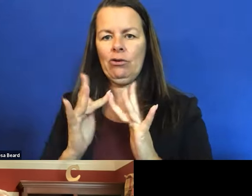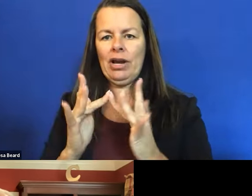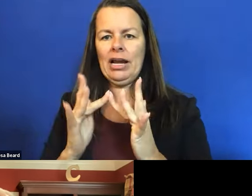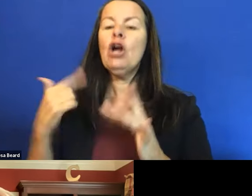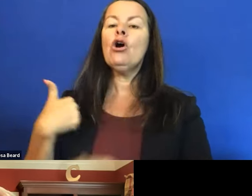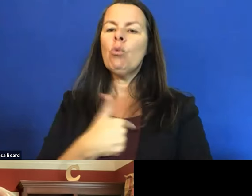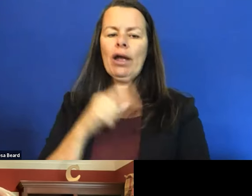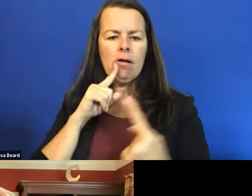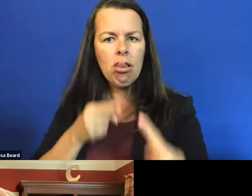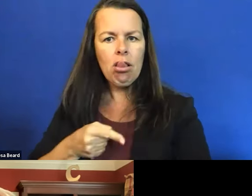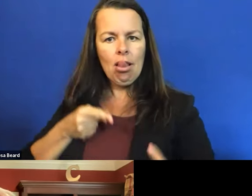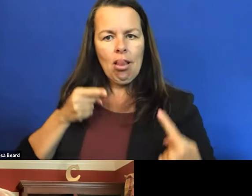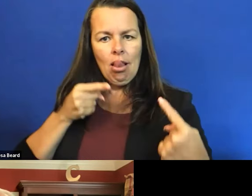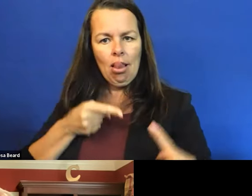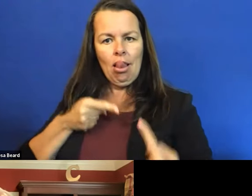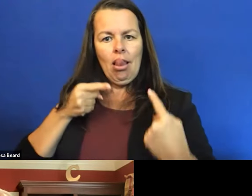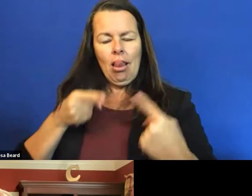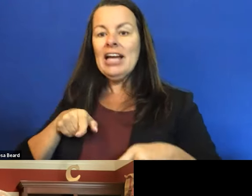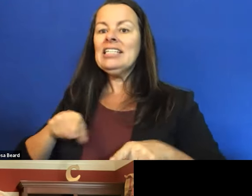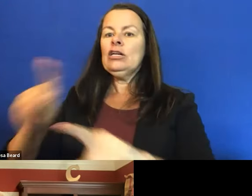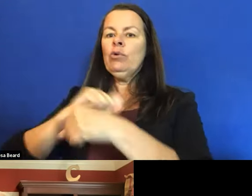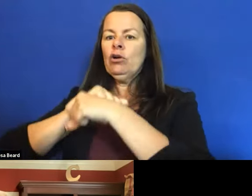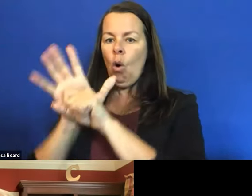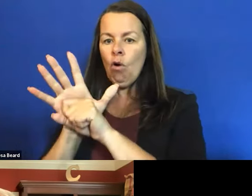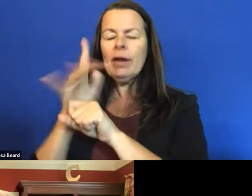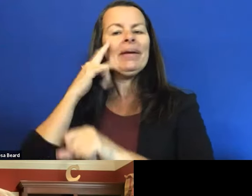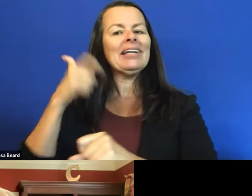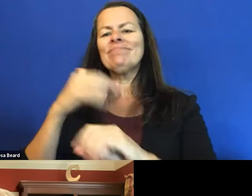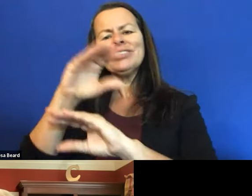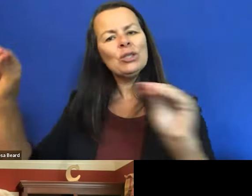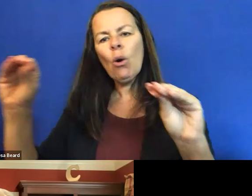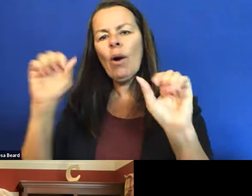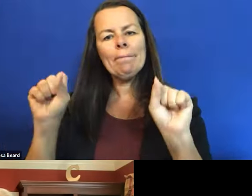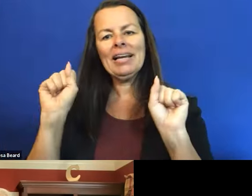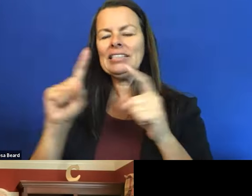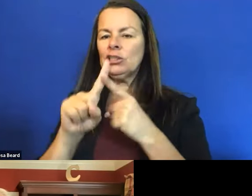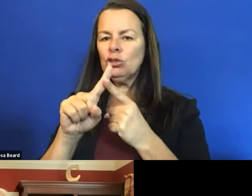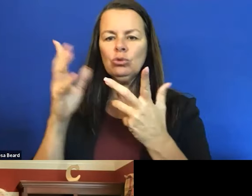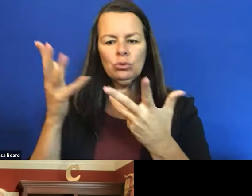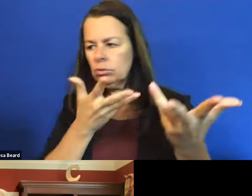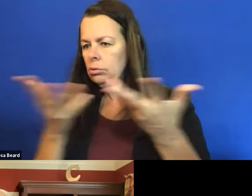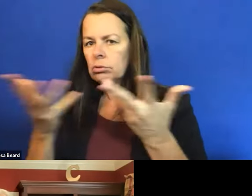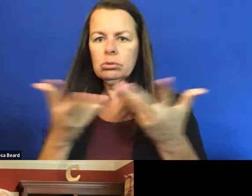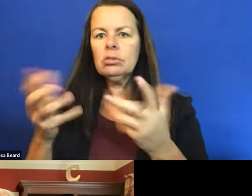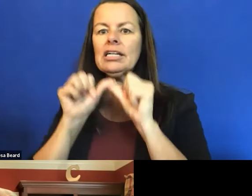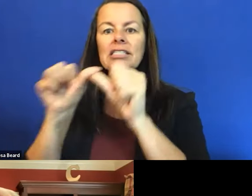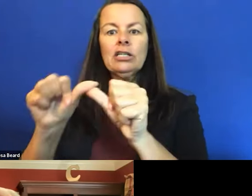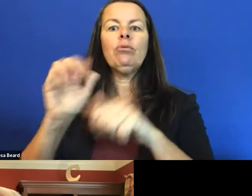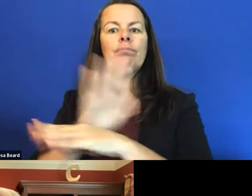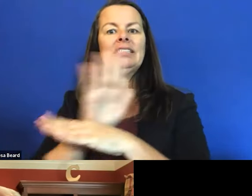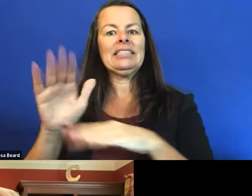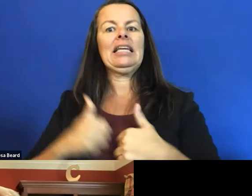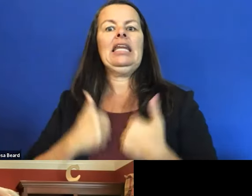struggled during COVID, because we didn't have an ability to move and do things like everybody else. And so